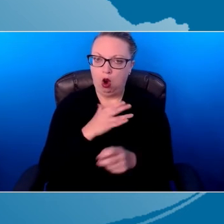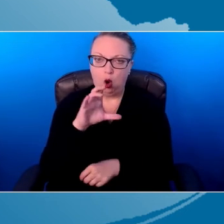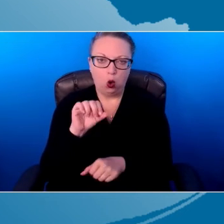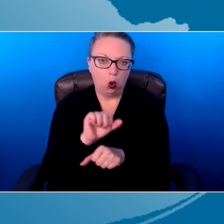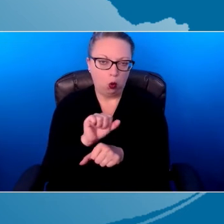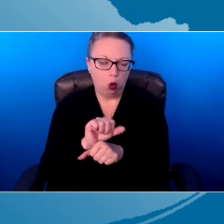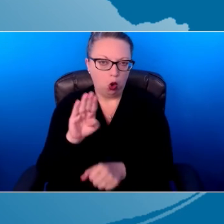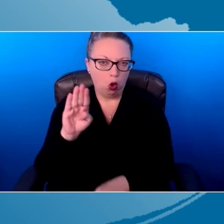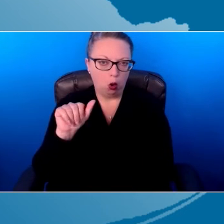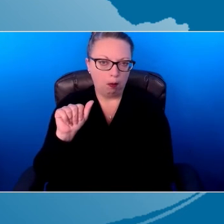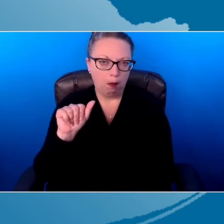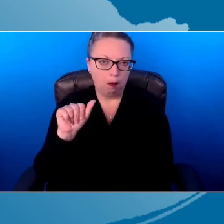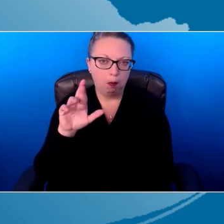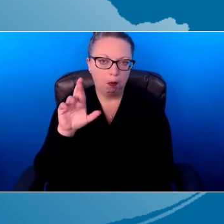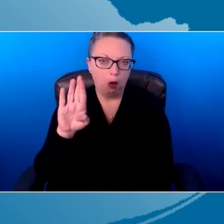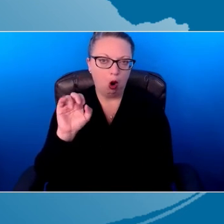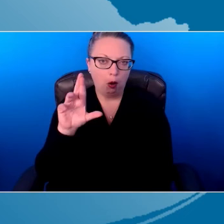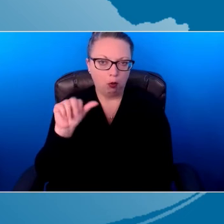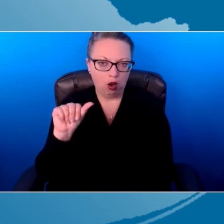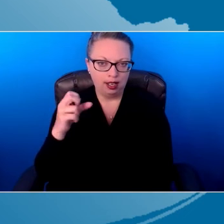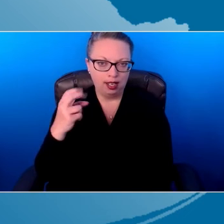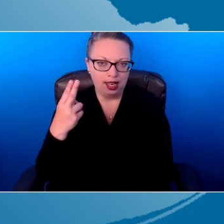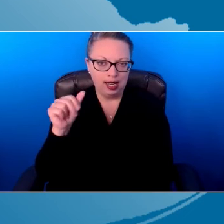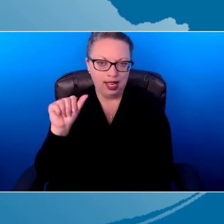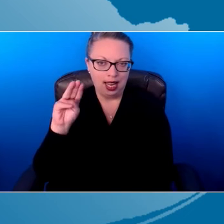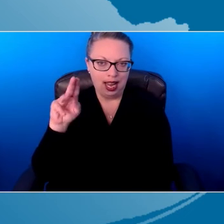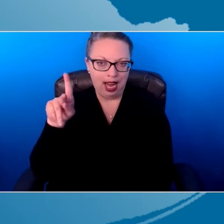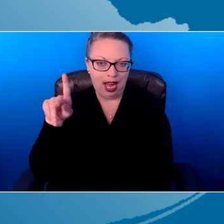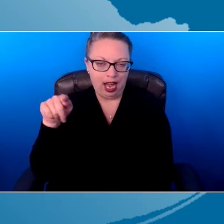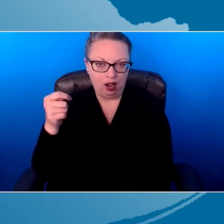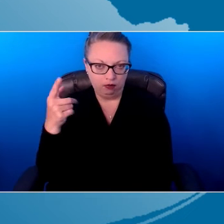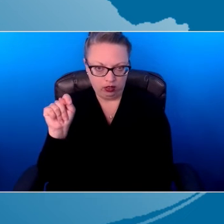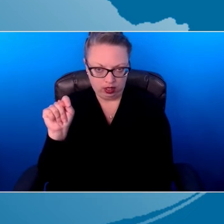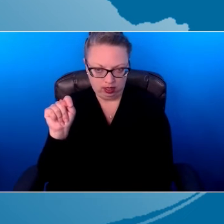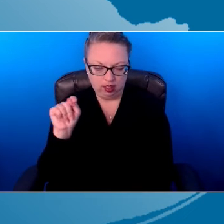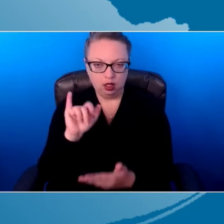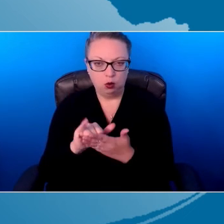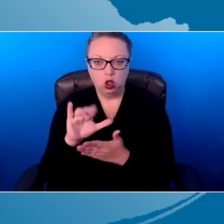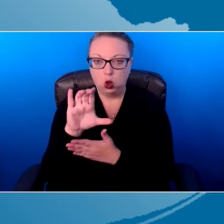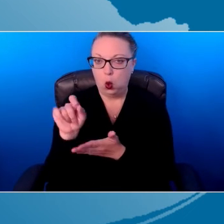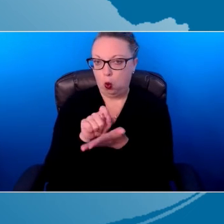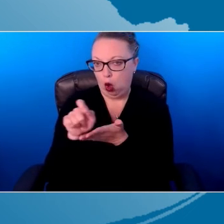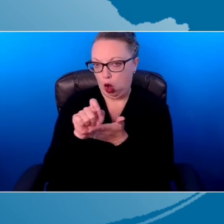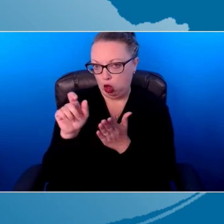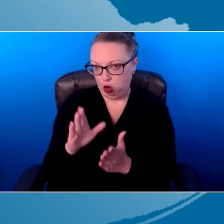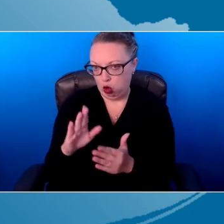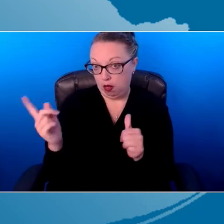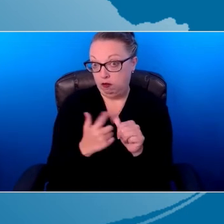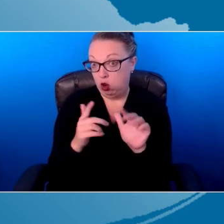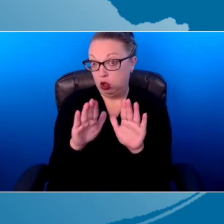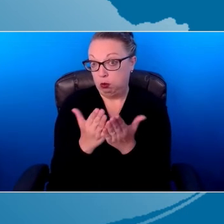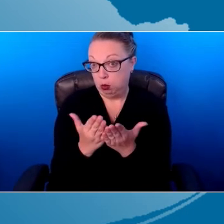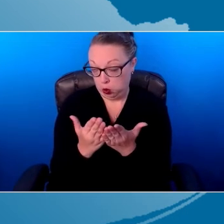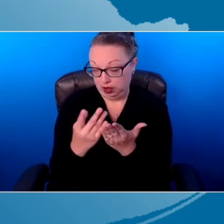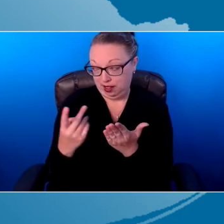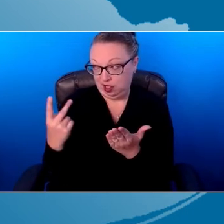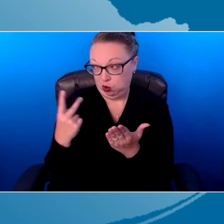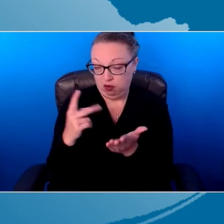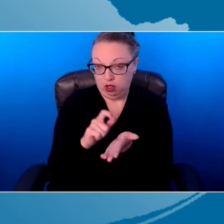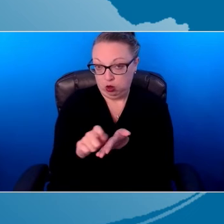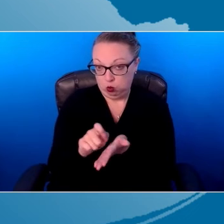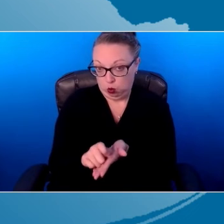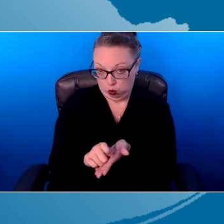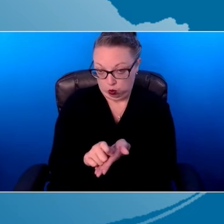Hamft, who was our co-author on the first book that Melissa Sheldon and I wrote on coaching. We wrote it with Barbara